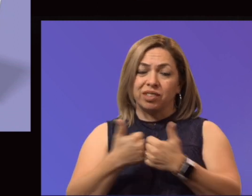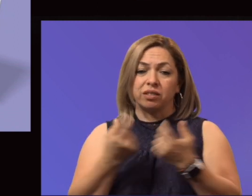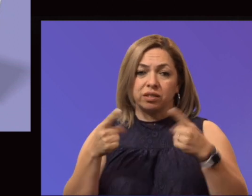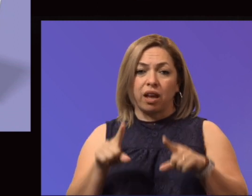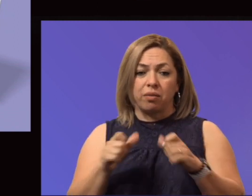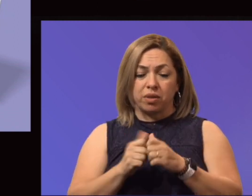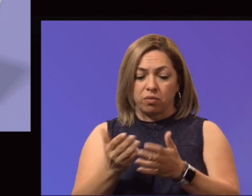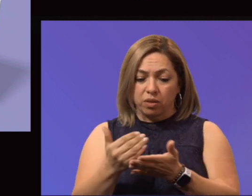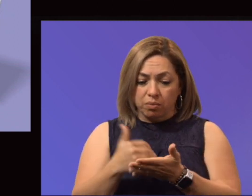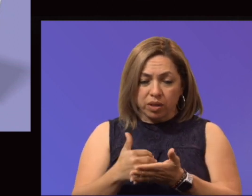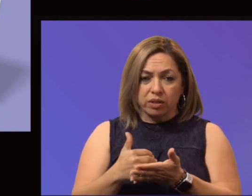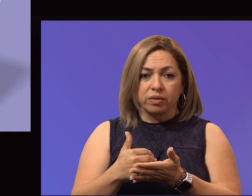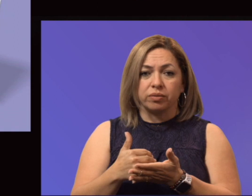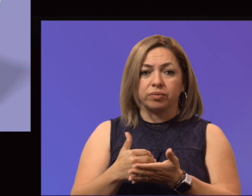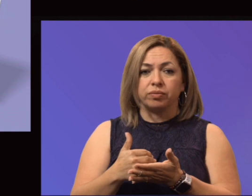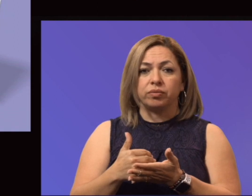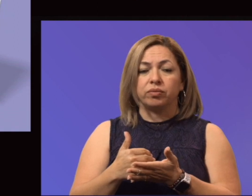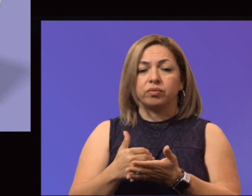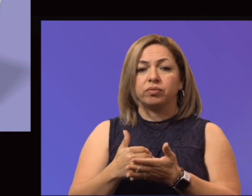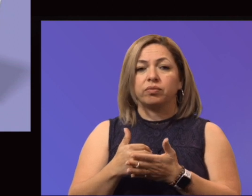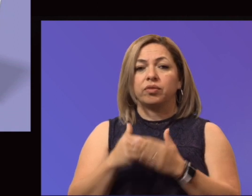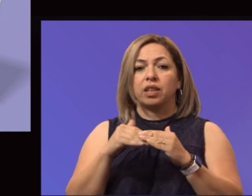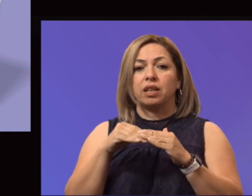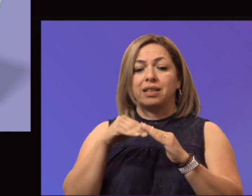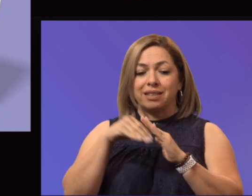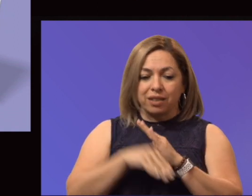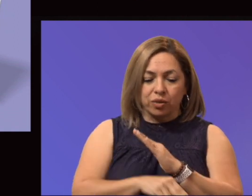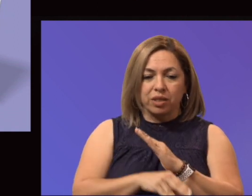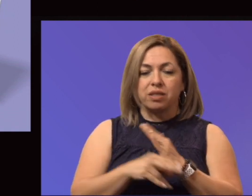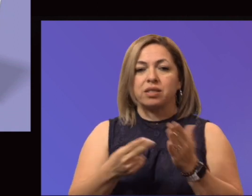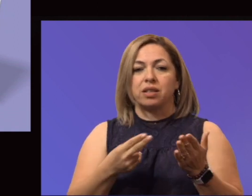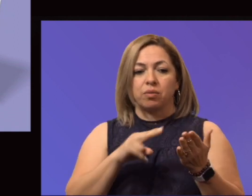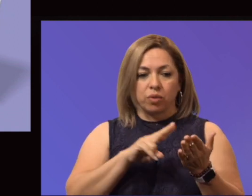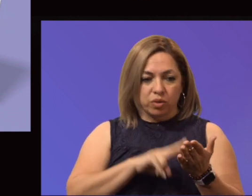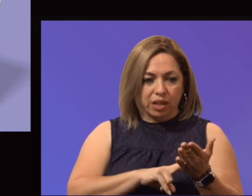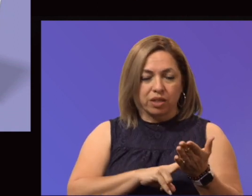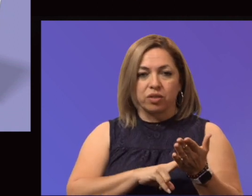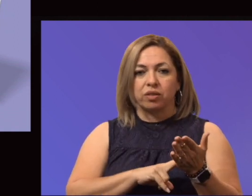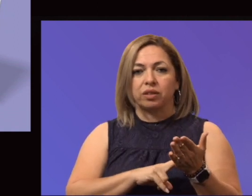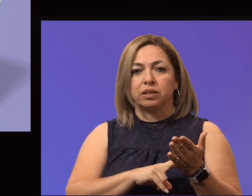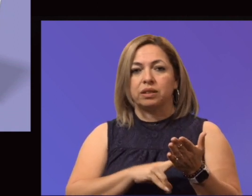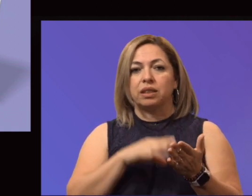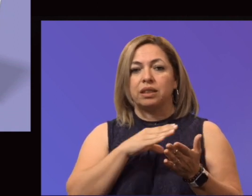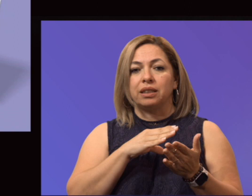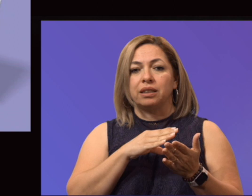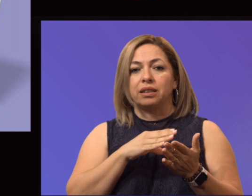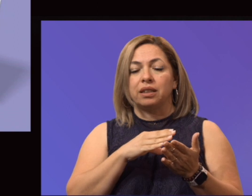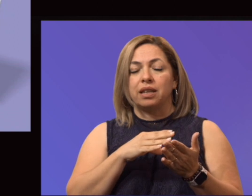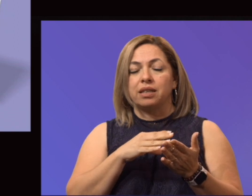You know, the budget is with decreases in appropriations and declining enrollment that we experienced in 2021.